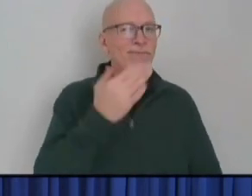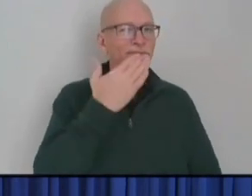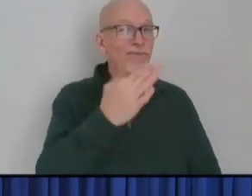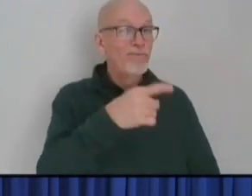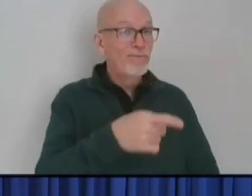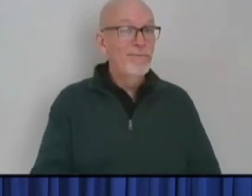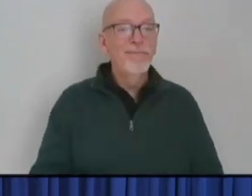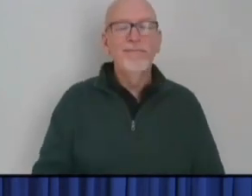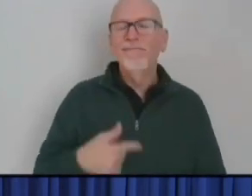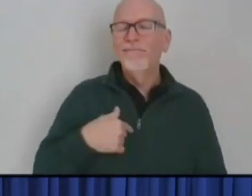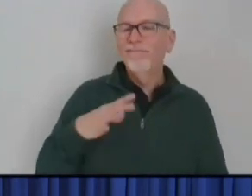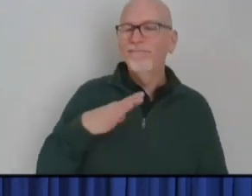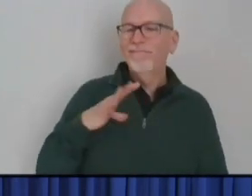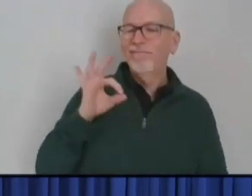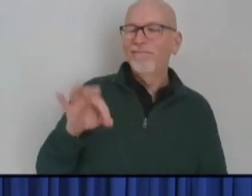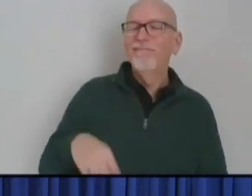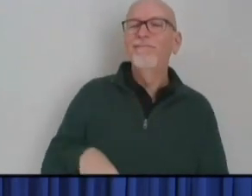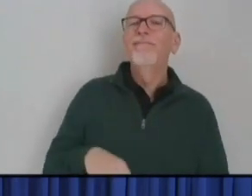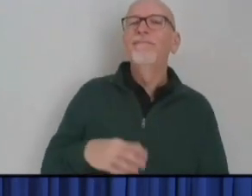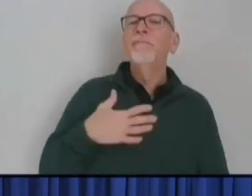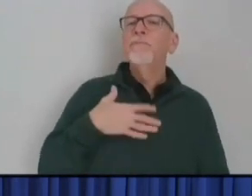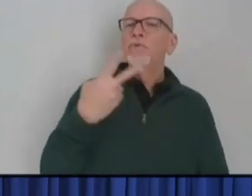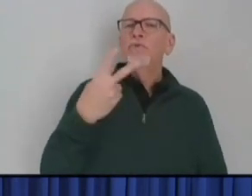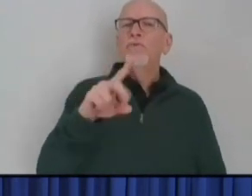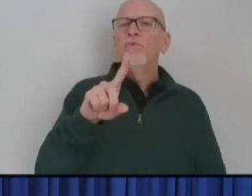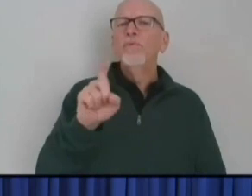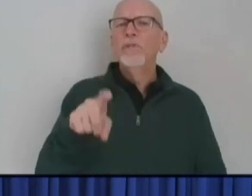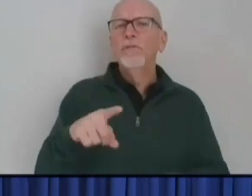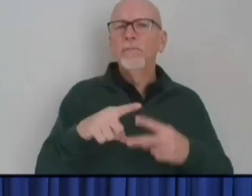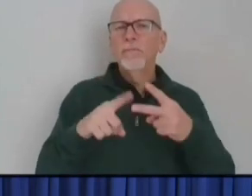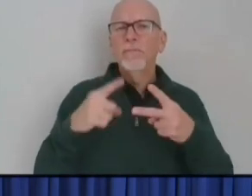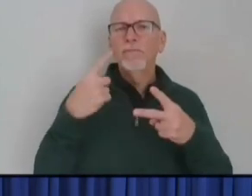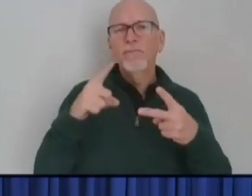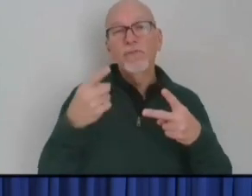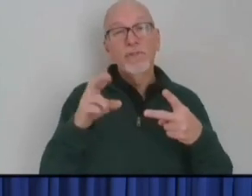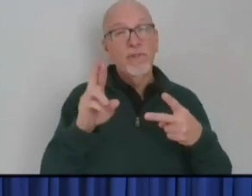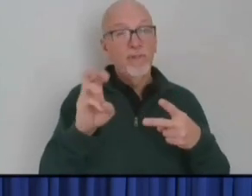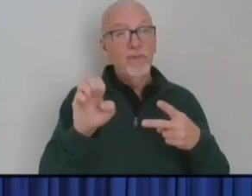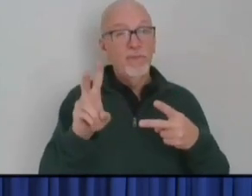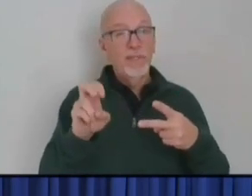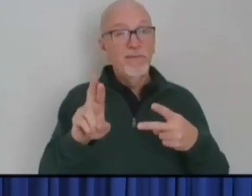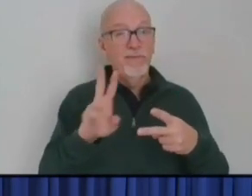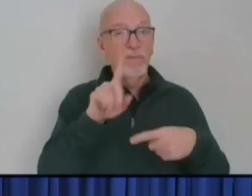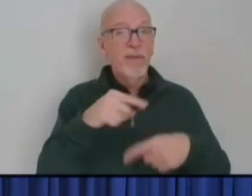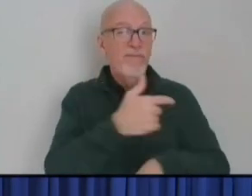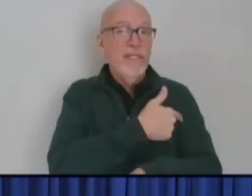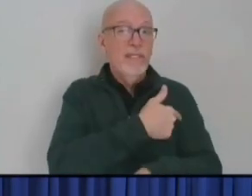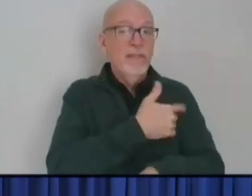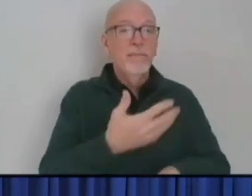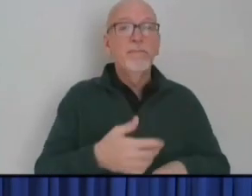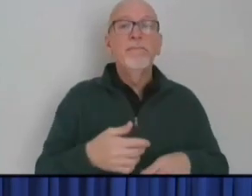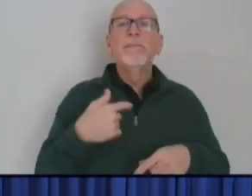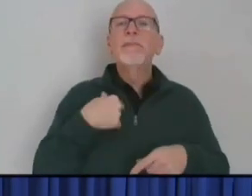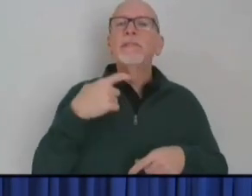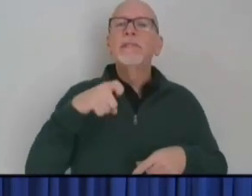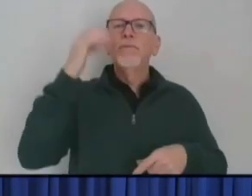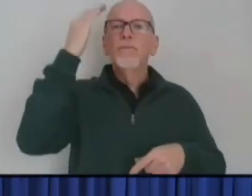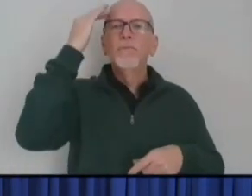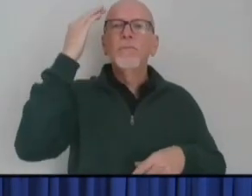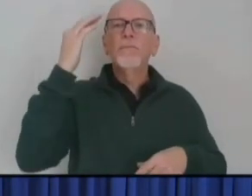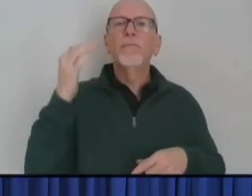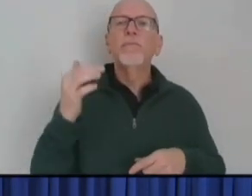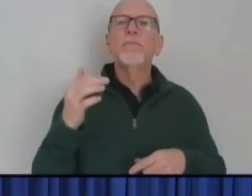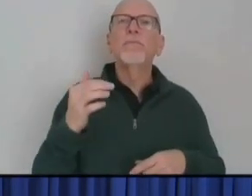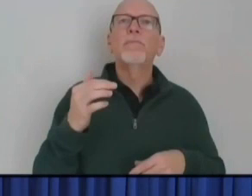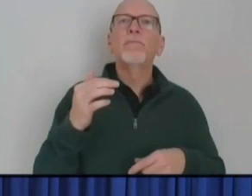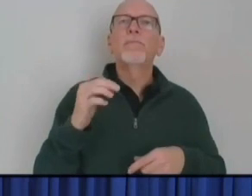I'm doing well, thanks. My two questions are probably for Dr. Weaver. They're on the vaccine front. I wanted to know first how